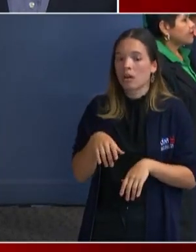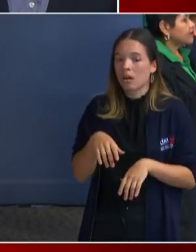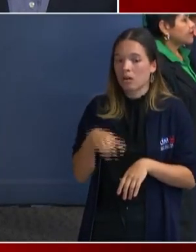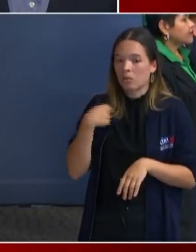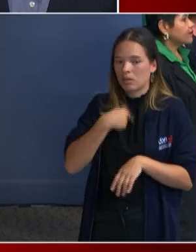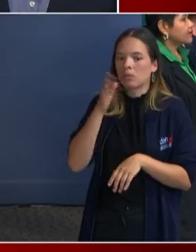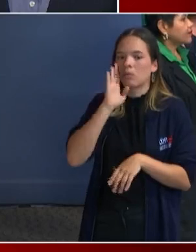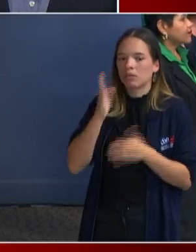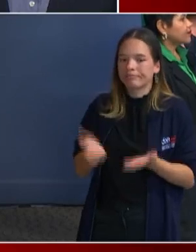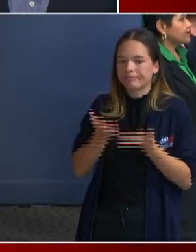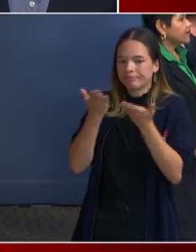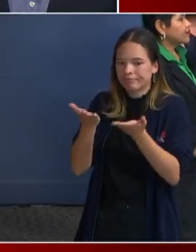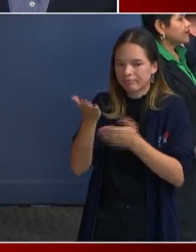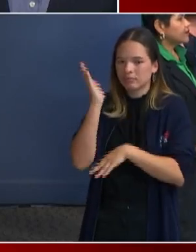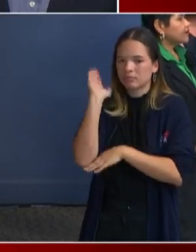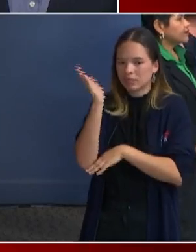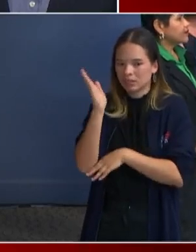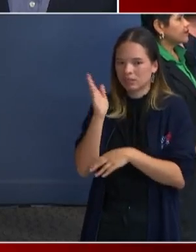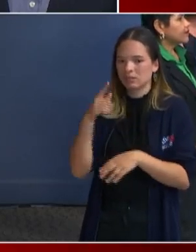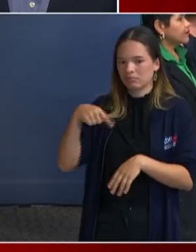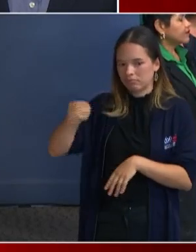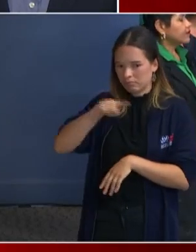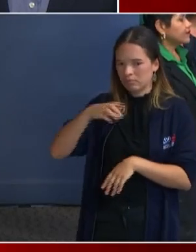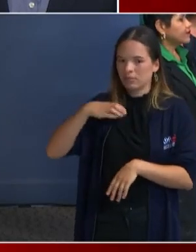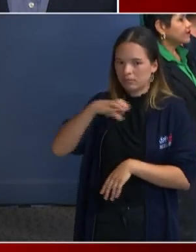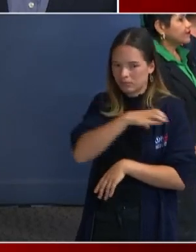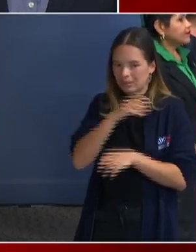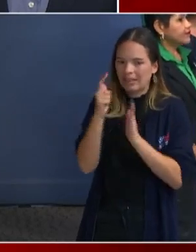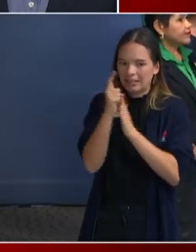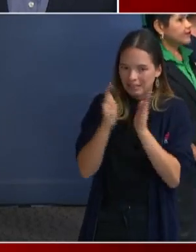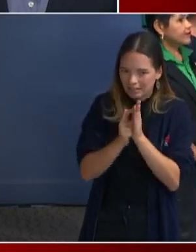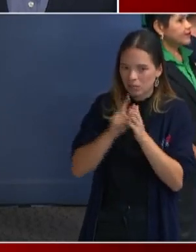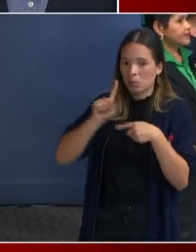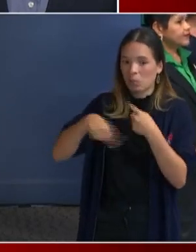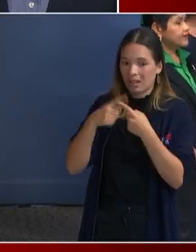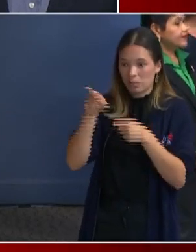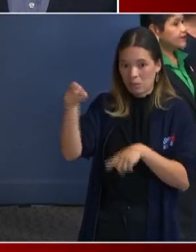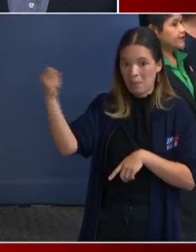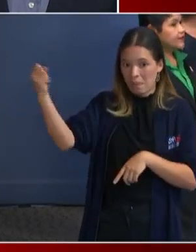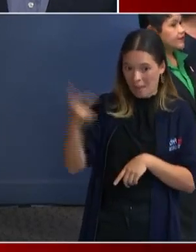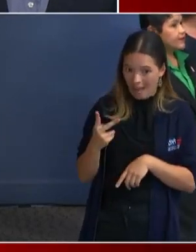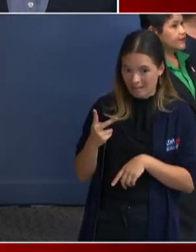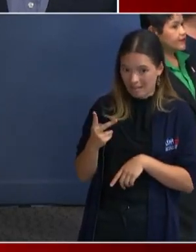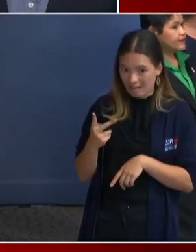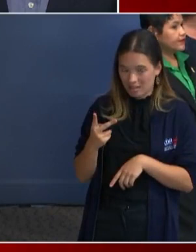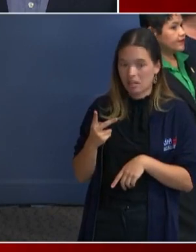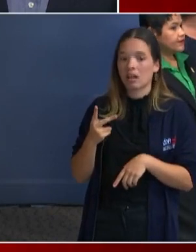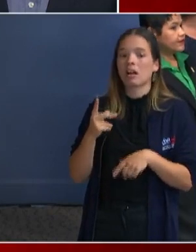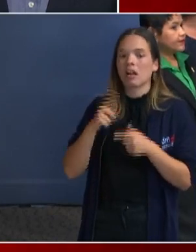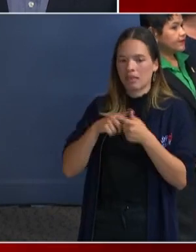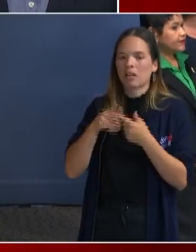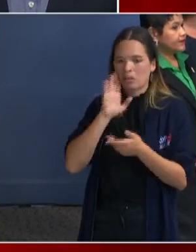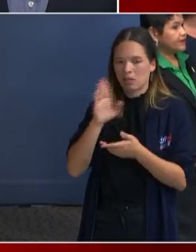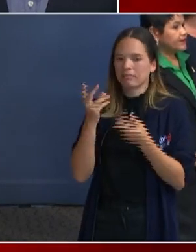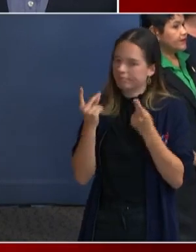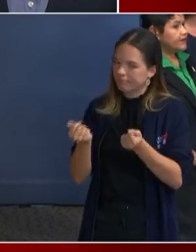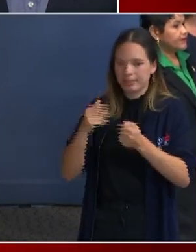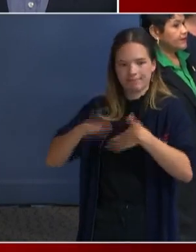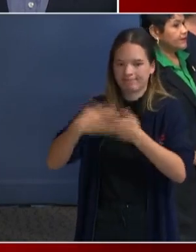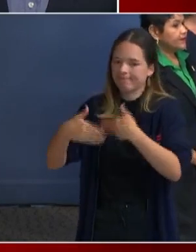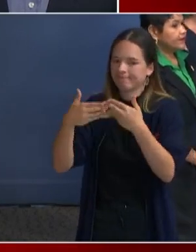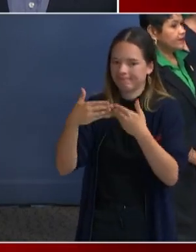to the council, uh, legislation when they get back and then we will work very quickly to get the services,